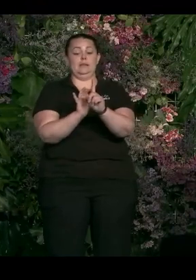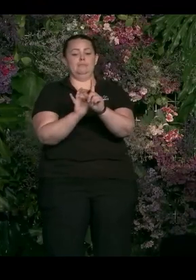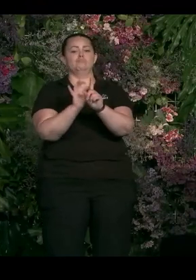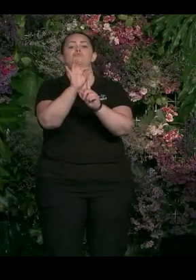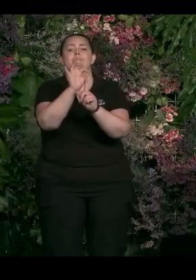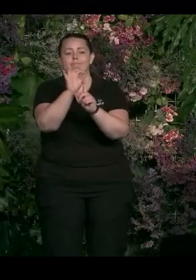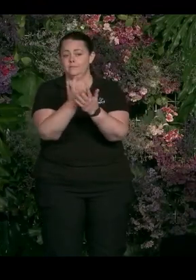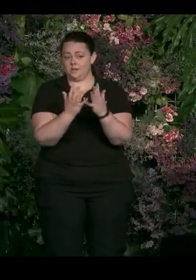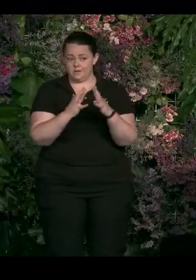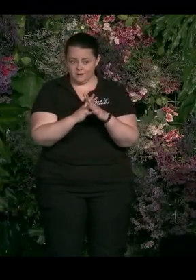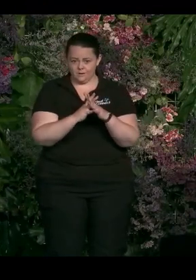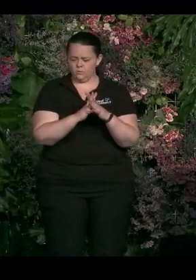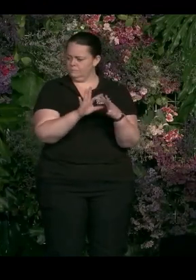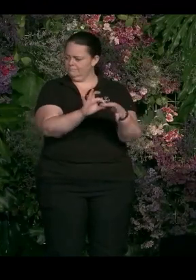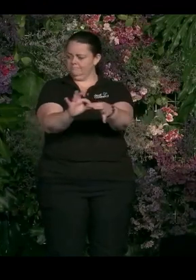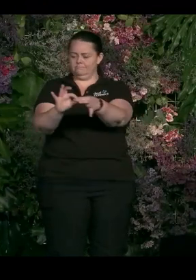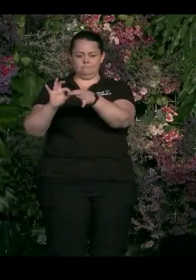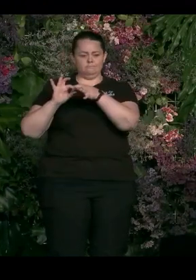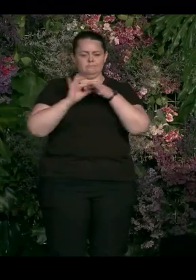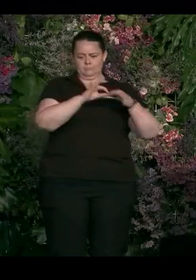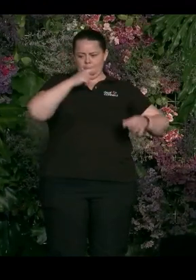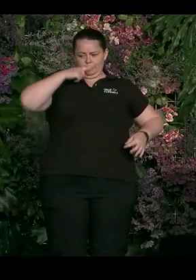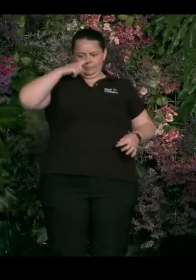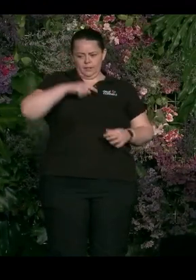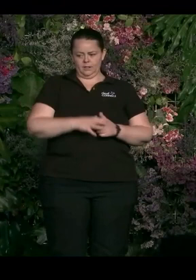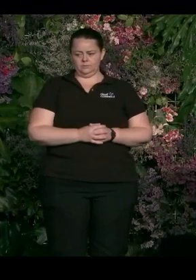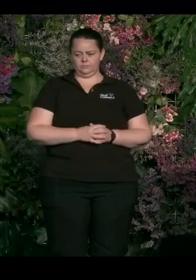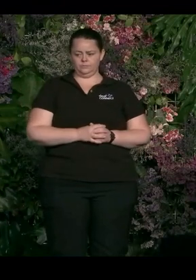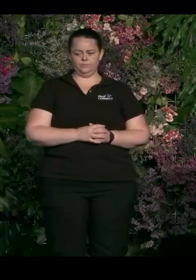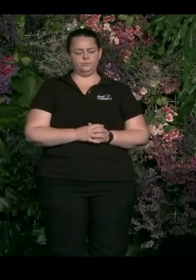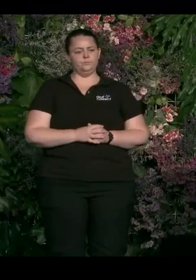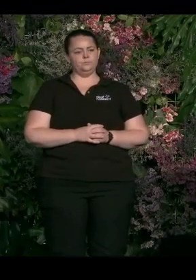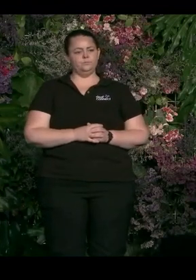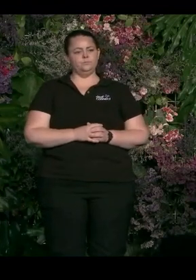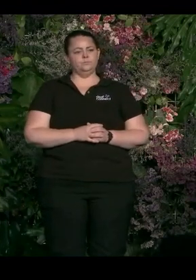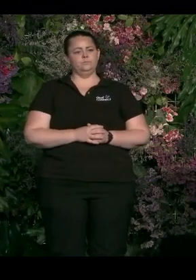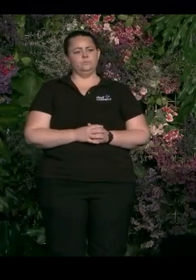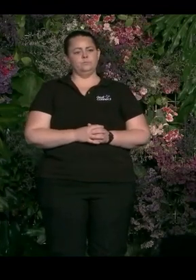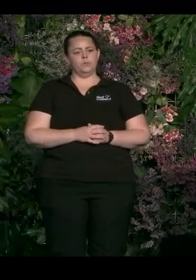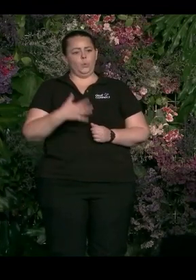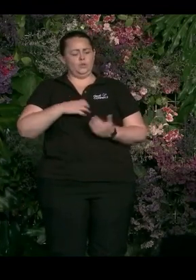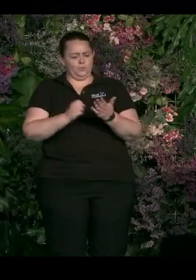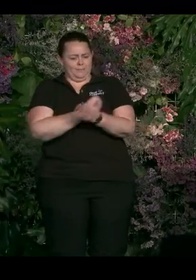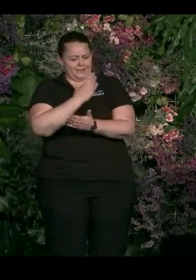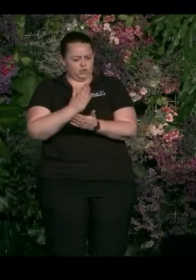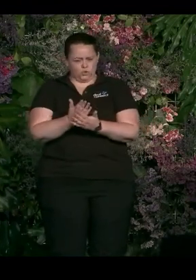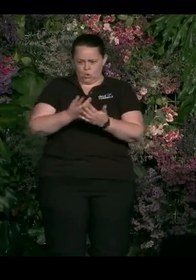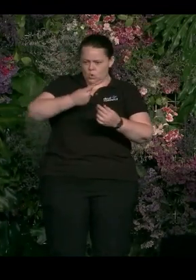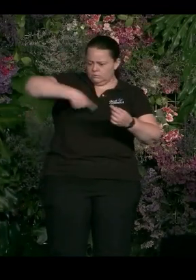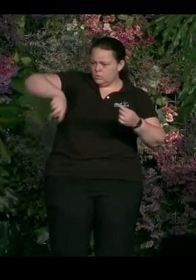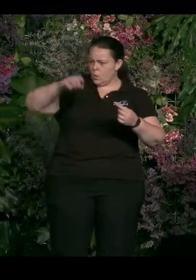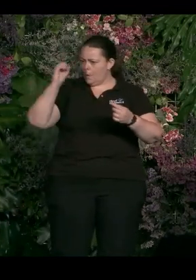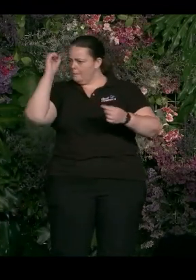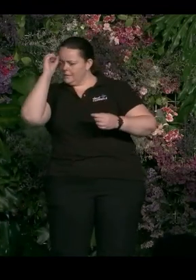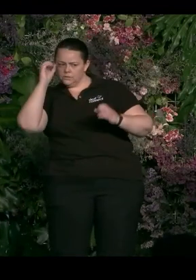about a groundswell of change in terms of people's opinions and those opinions lead to change